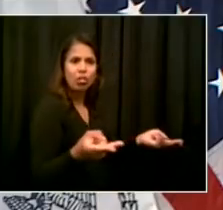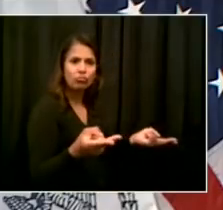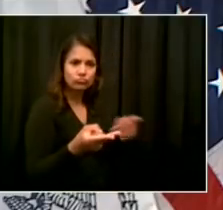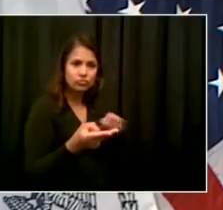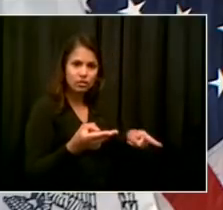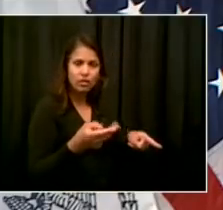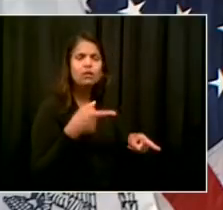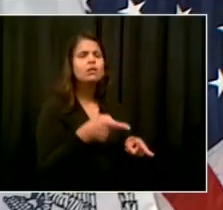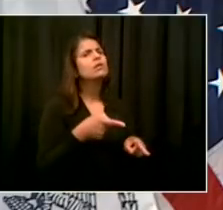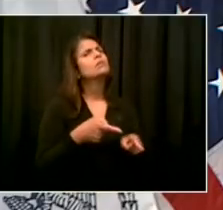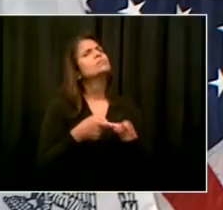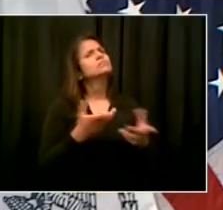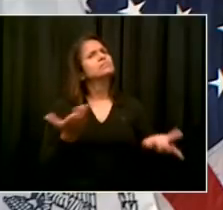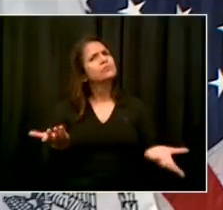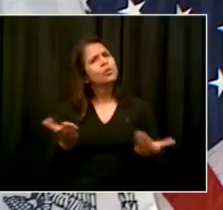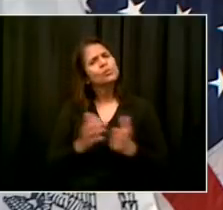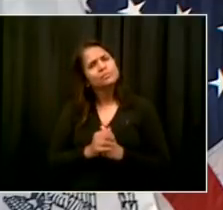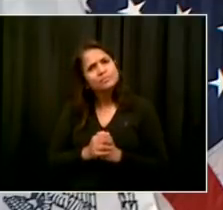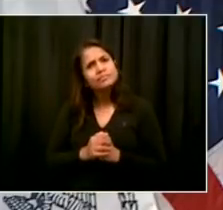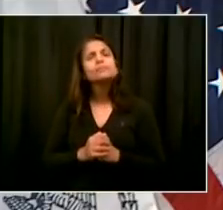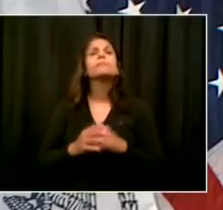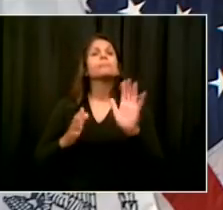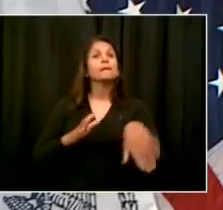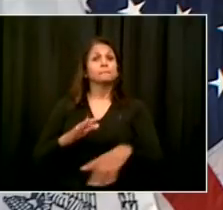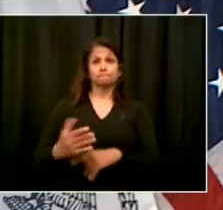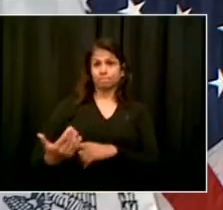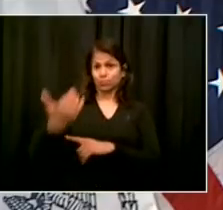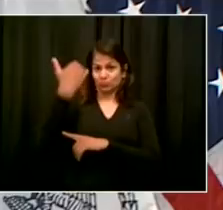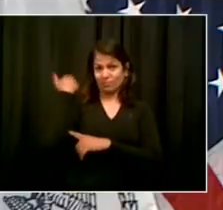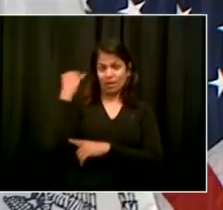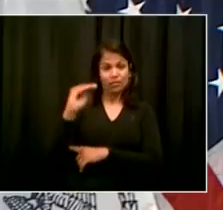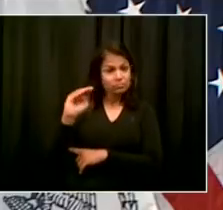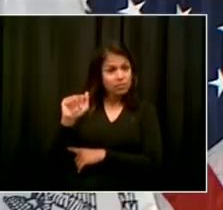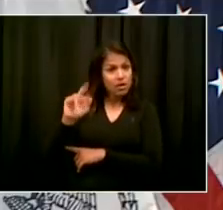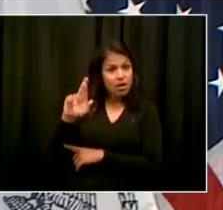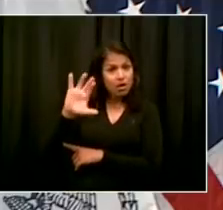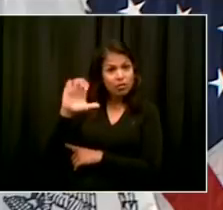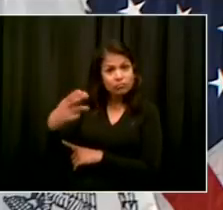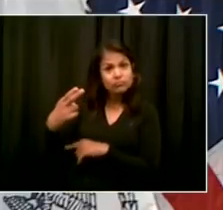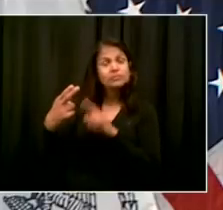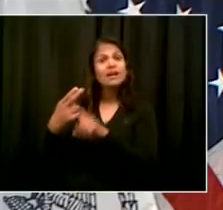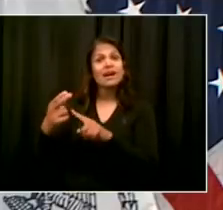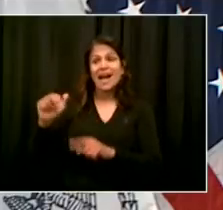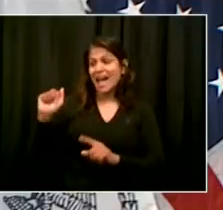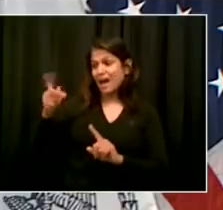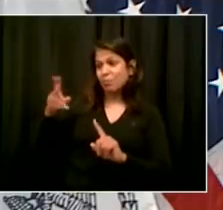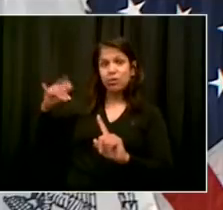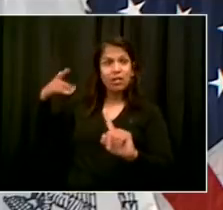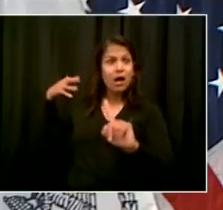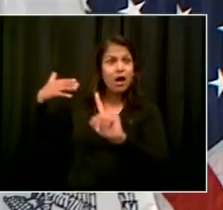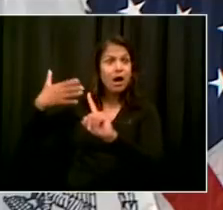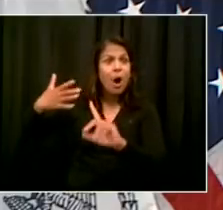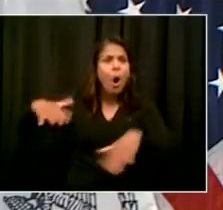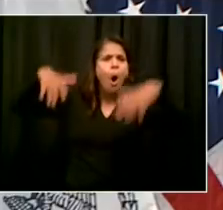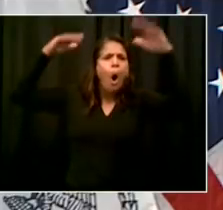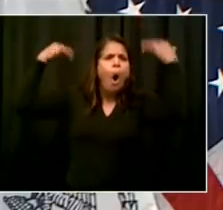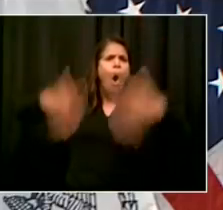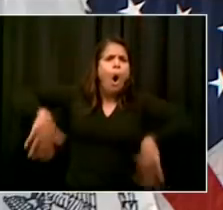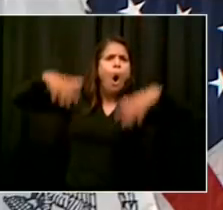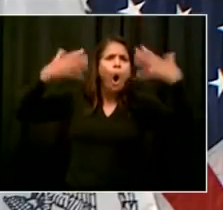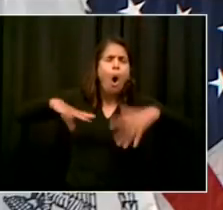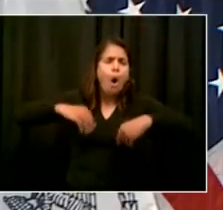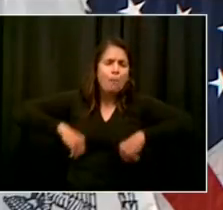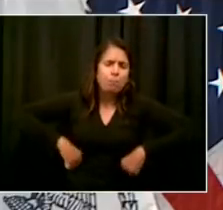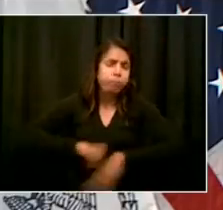out of shelters simply because we needed people to have more space and social distancing. The whole idea of the shelter